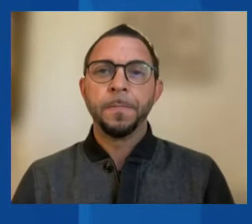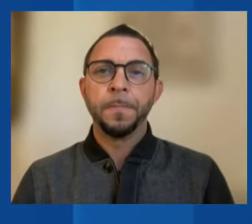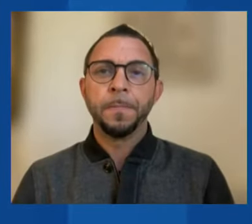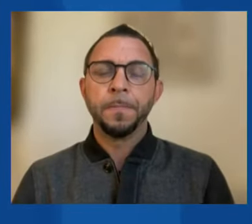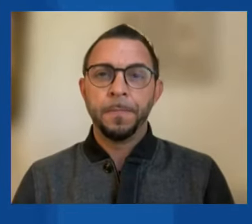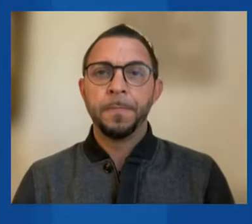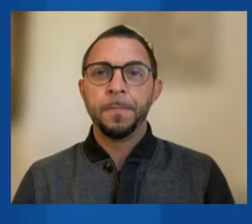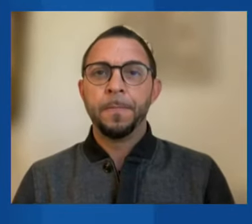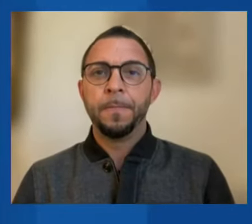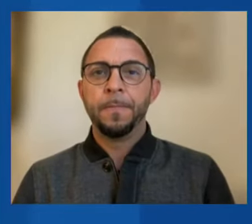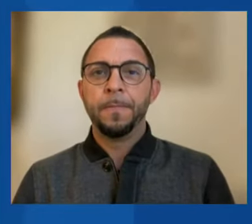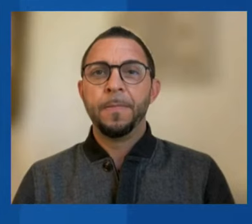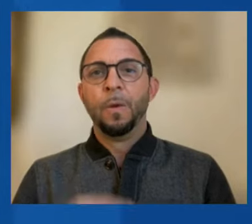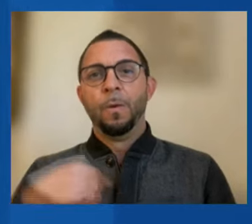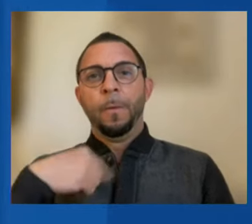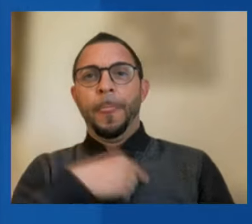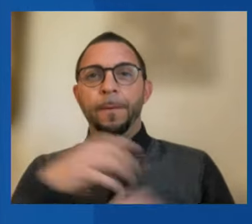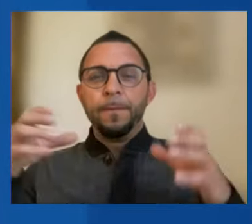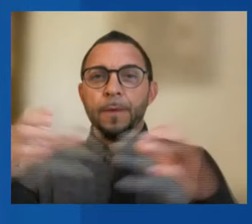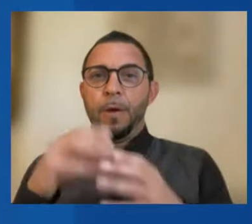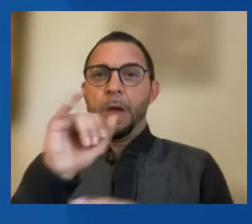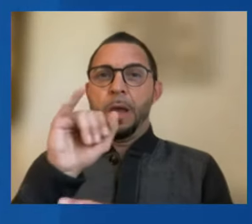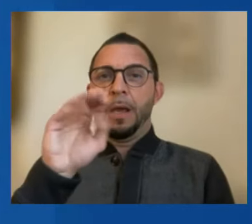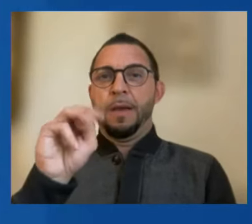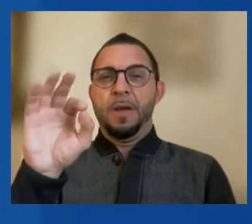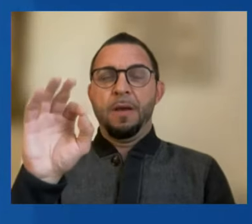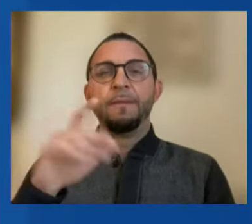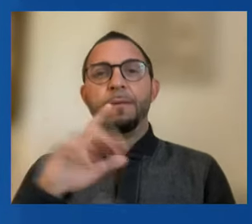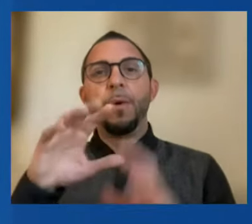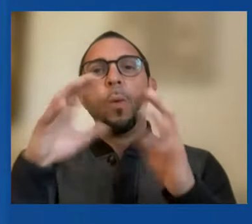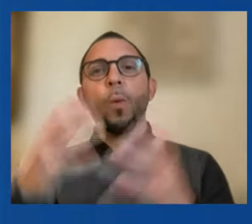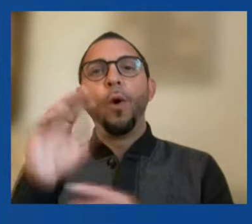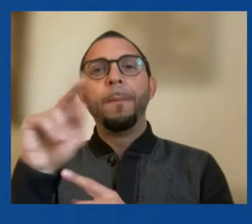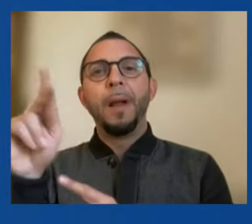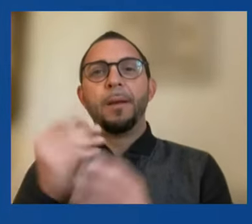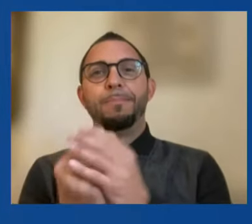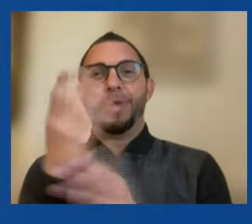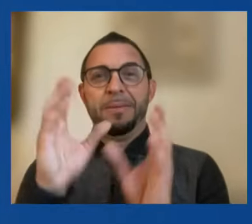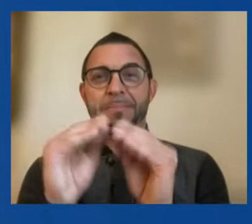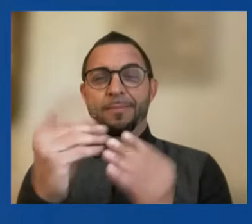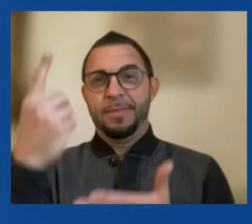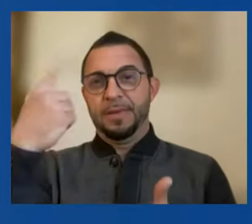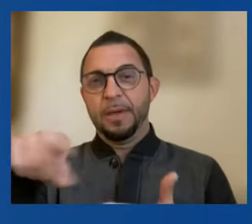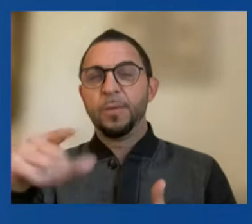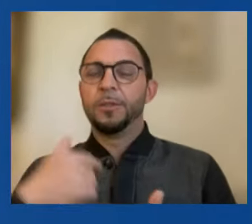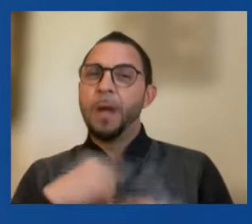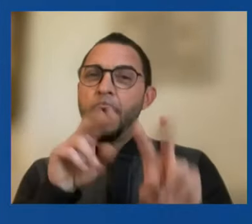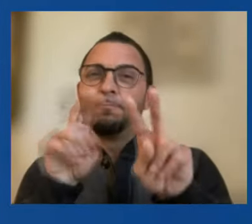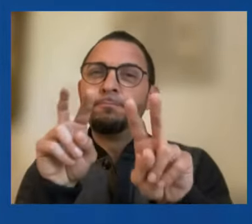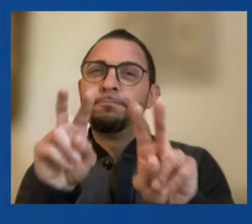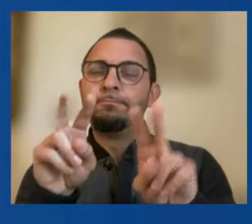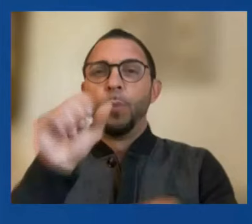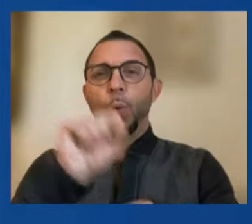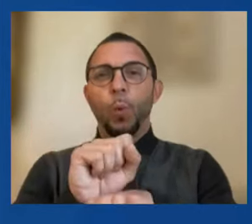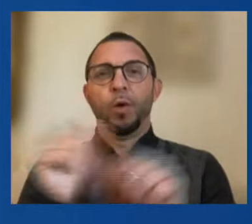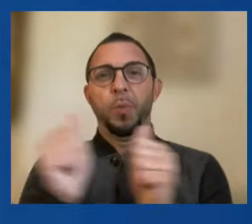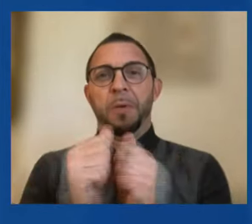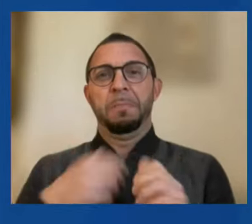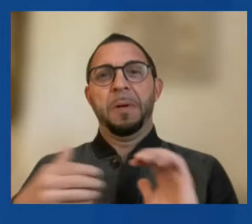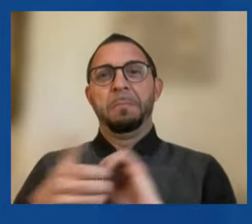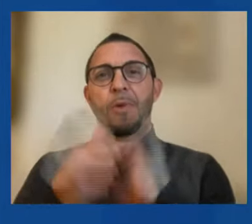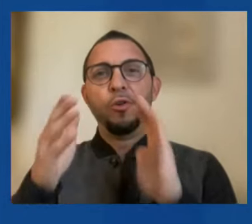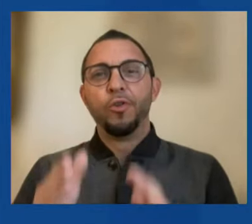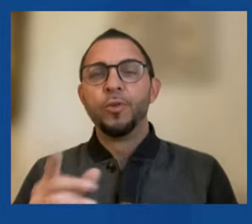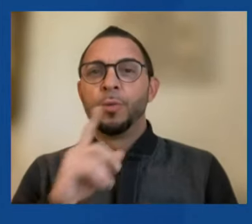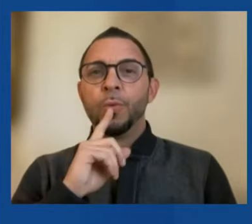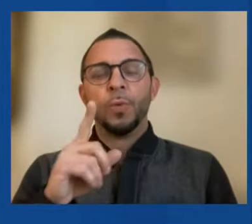we gather for the IMF and World Bank spring meetings next week, I look forward to working with my partners to address